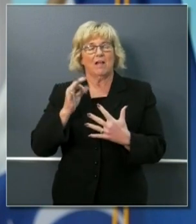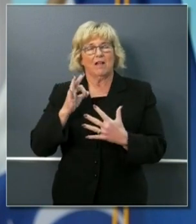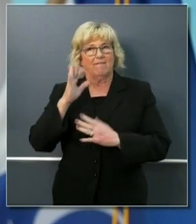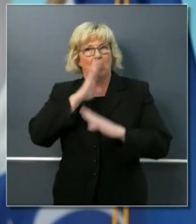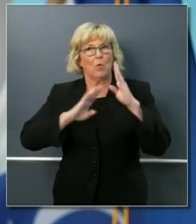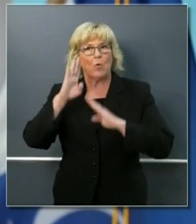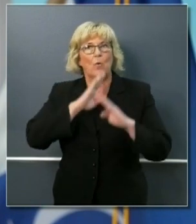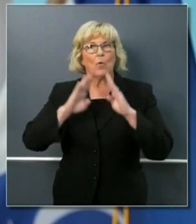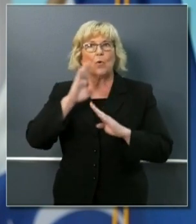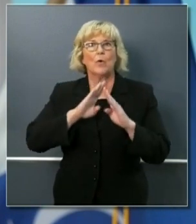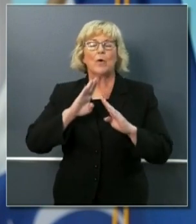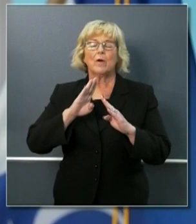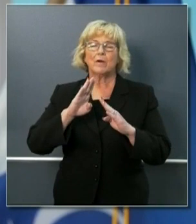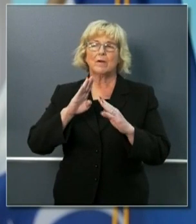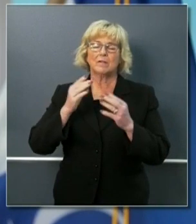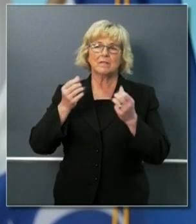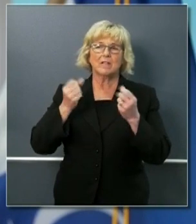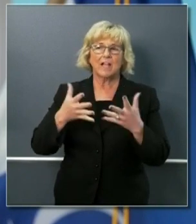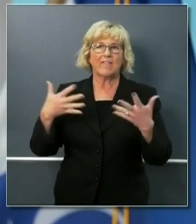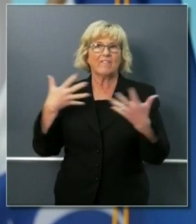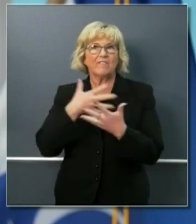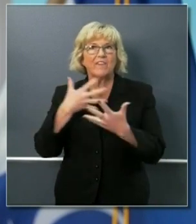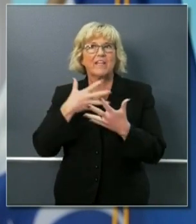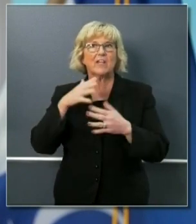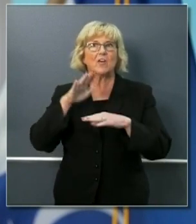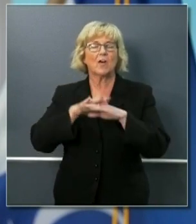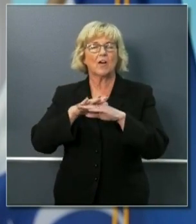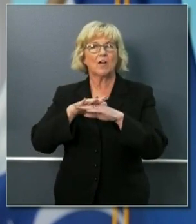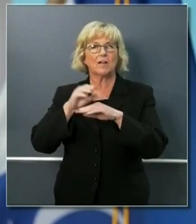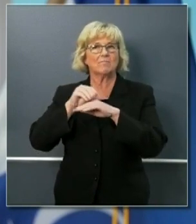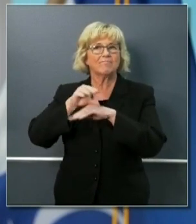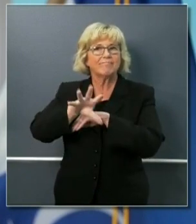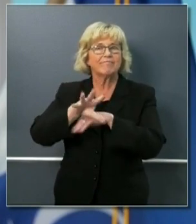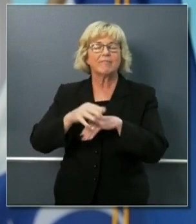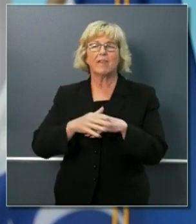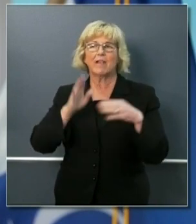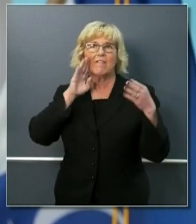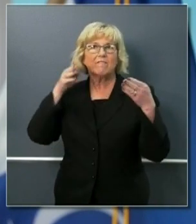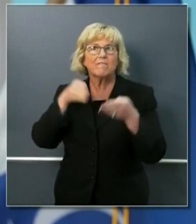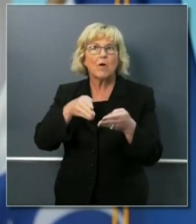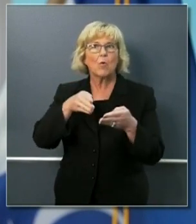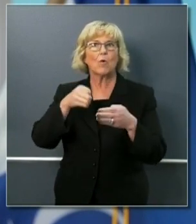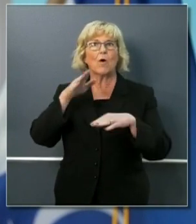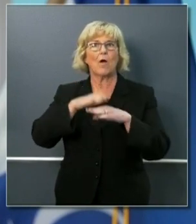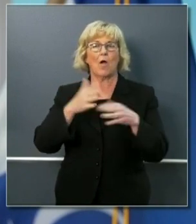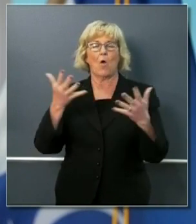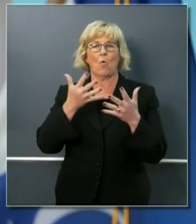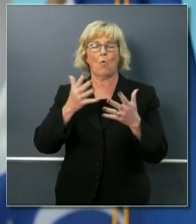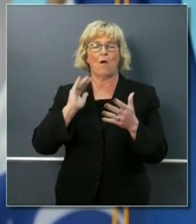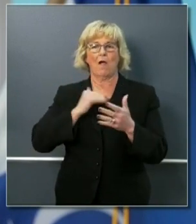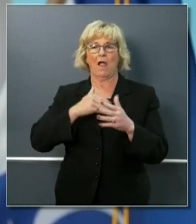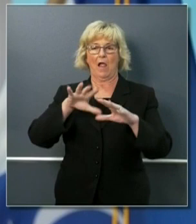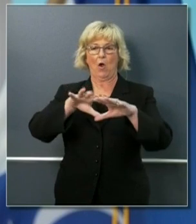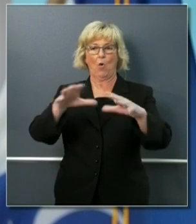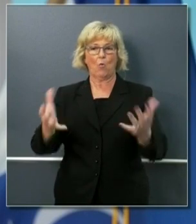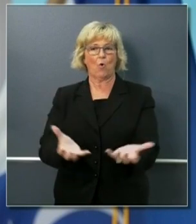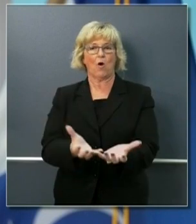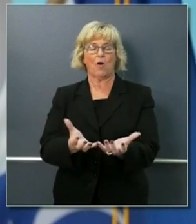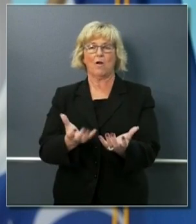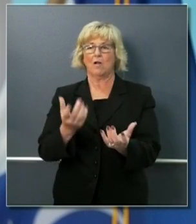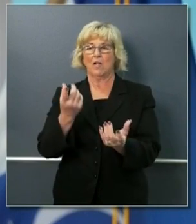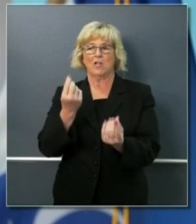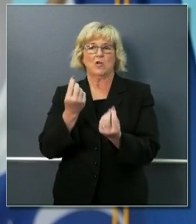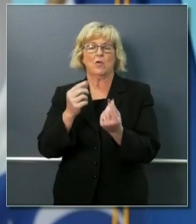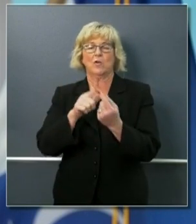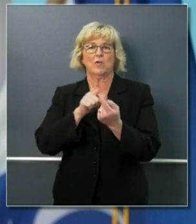those broadcasts a lot of fear that is induced focusing on what this nation and the world is doing to meet